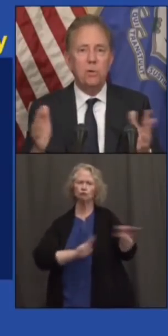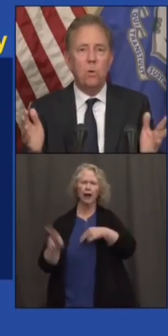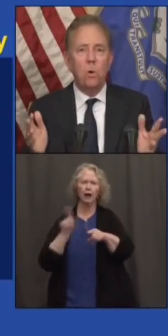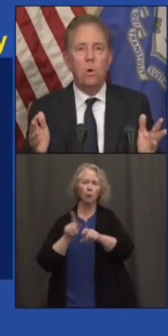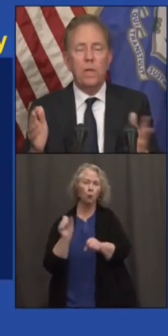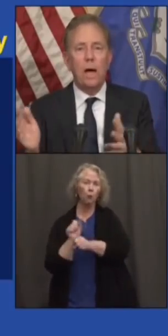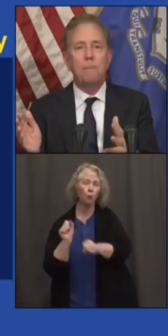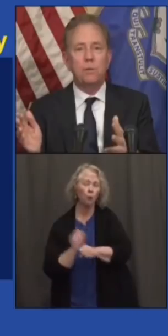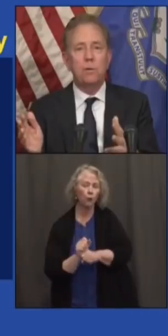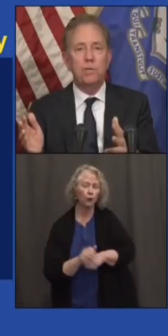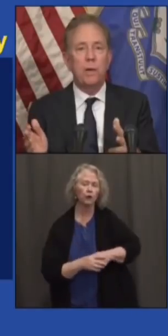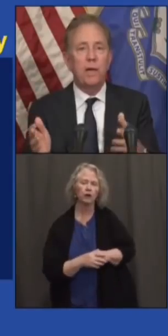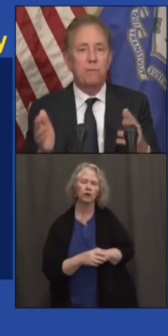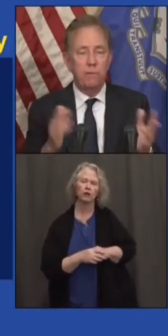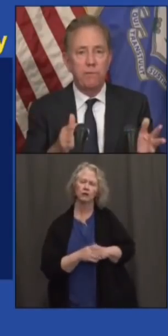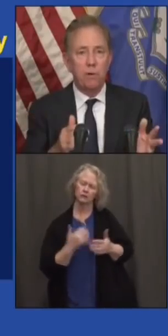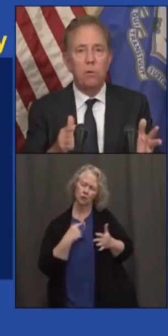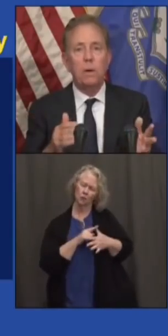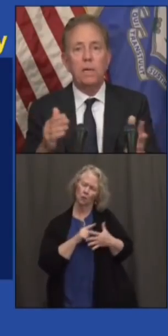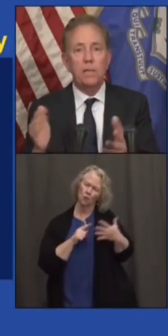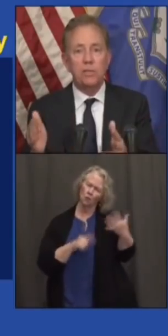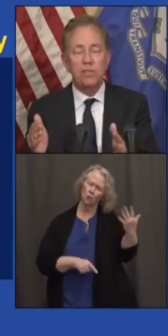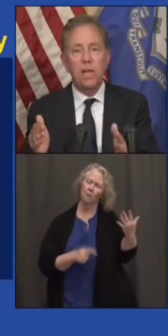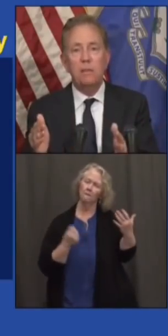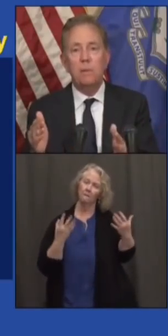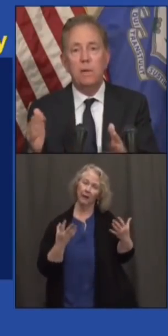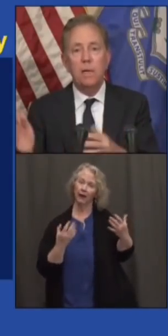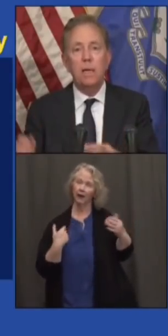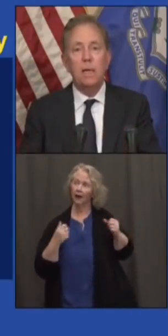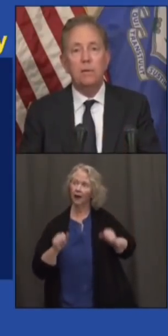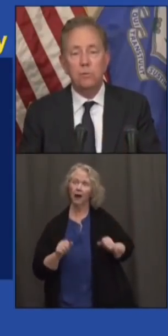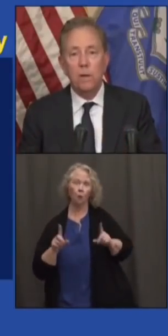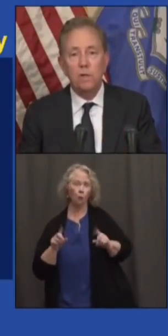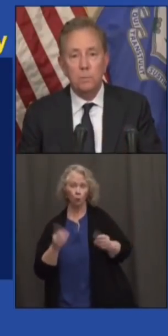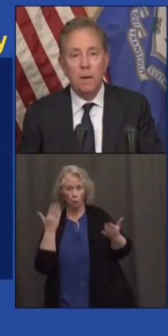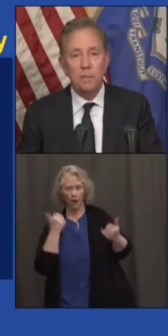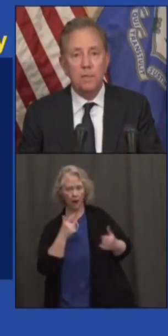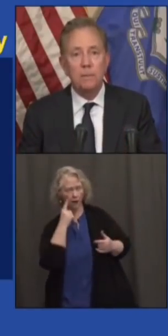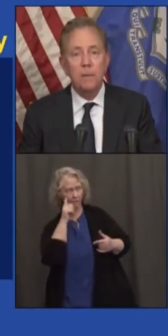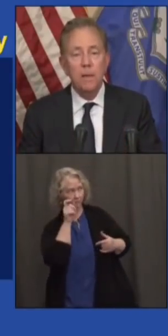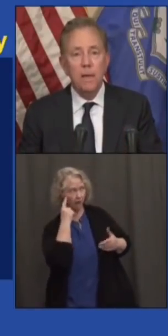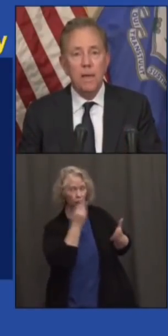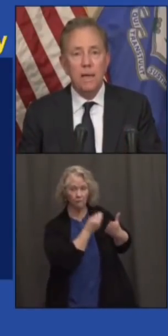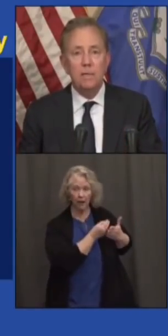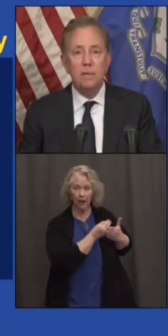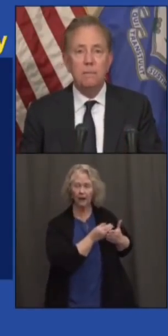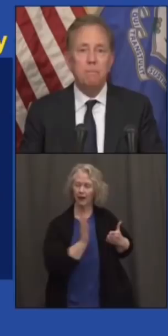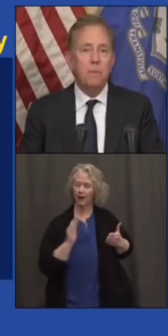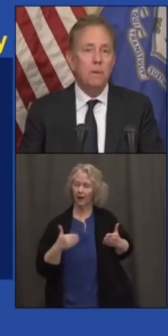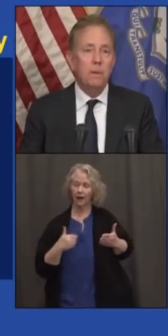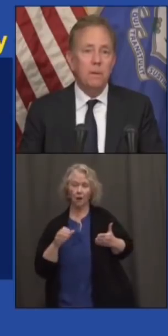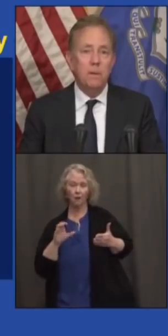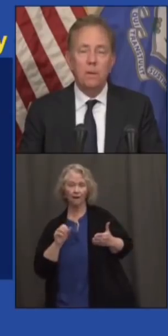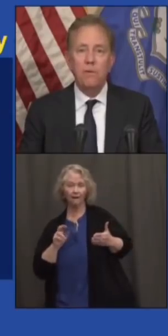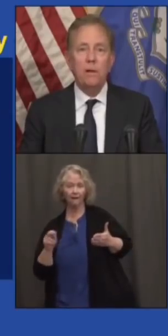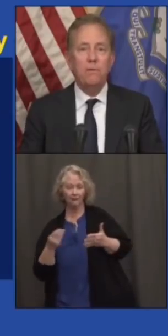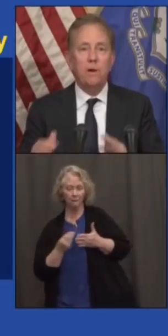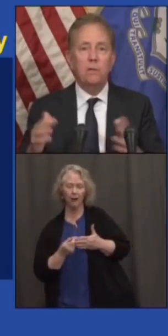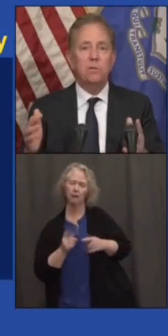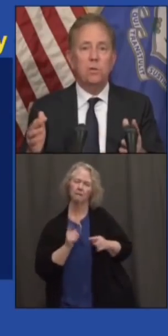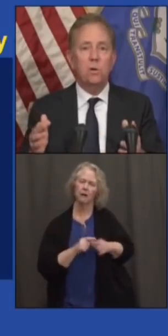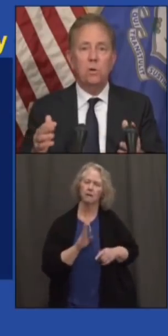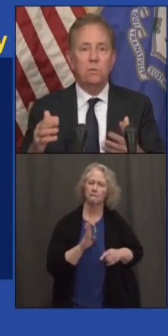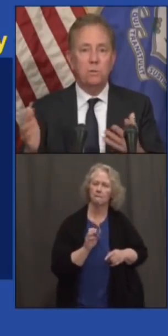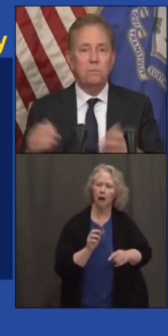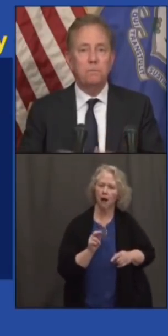These are all the opportunities we have with the federal money, the state money, and as well as bonding. And, you know, the Founding